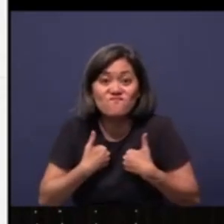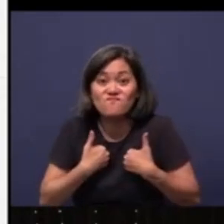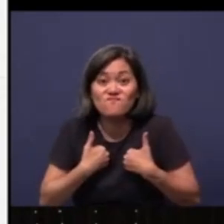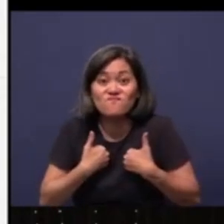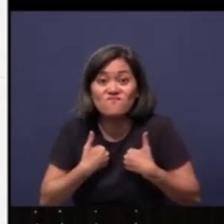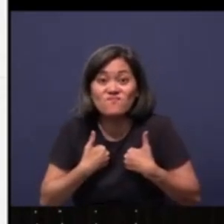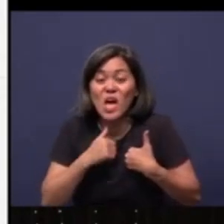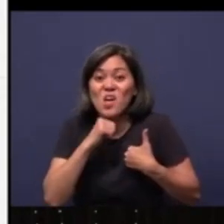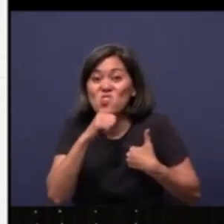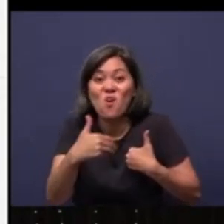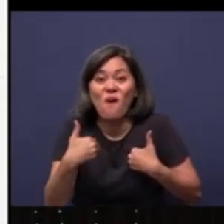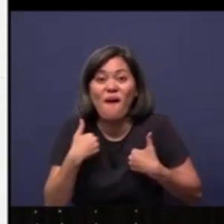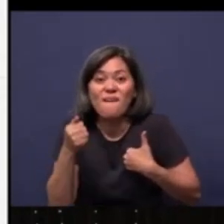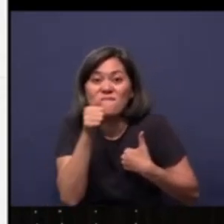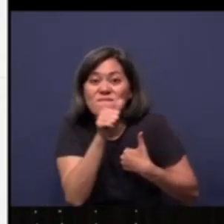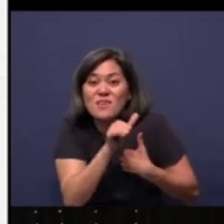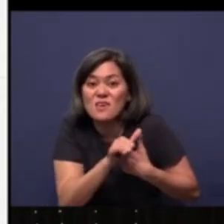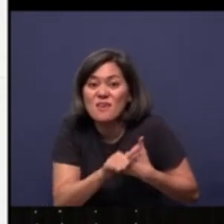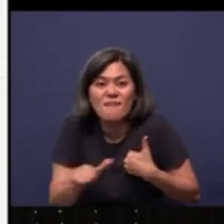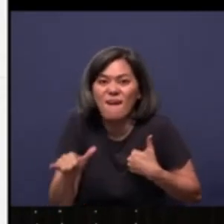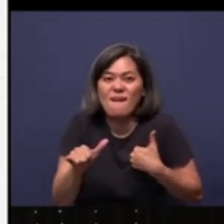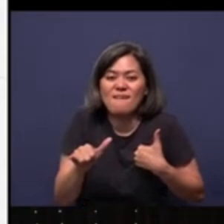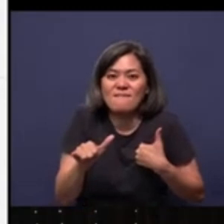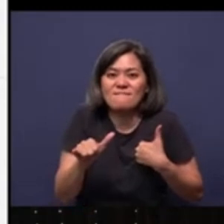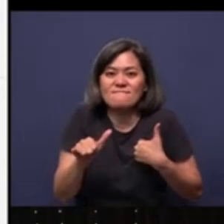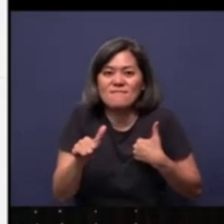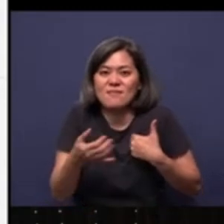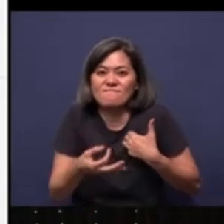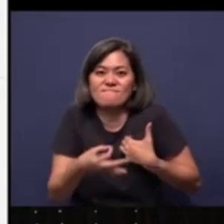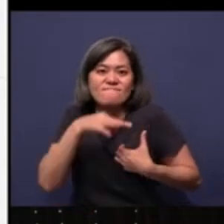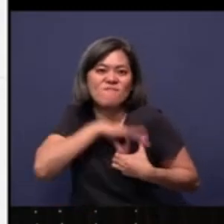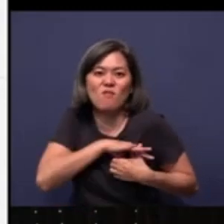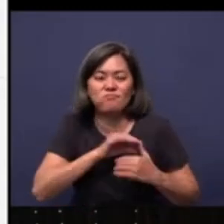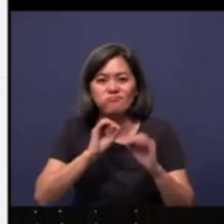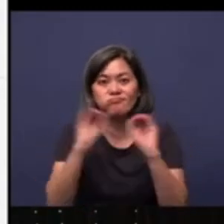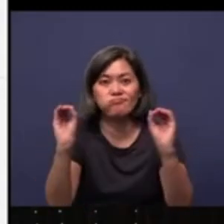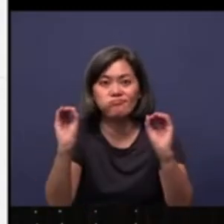not have any gain and profit with that.